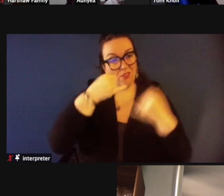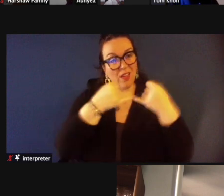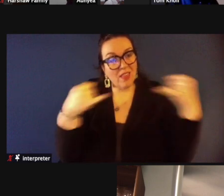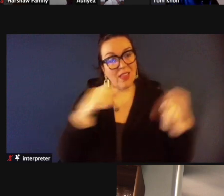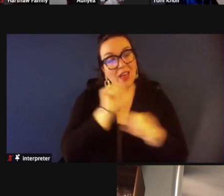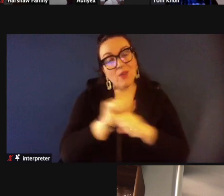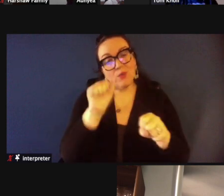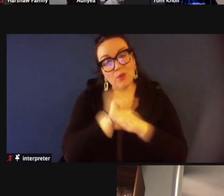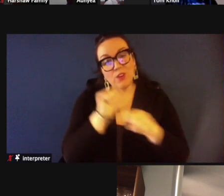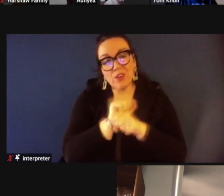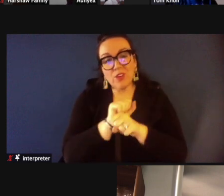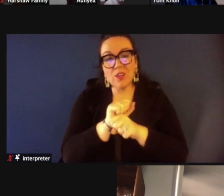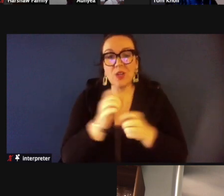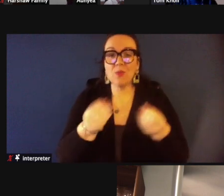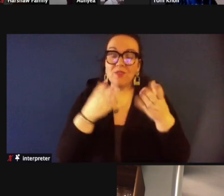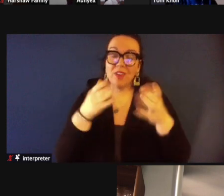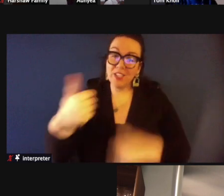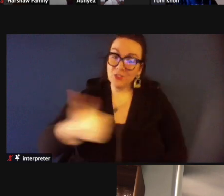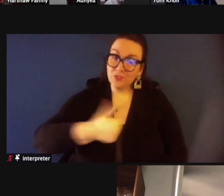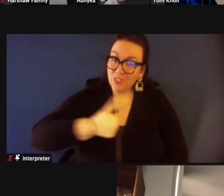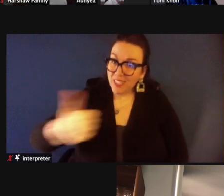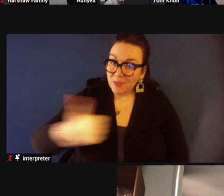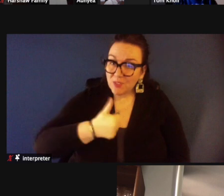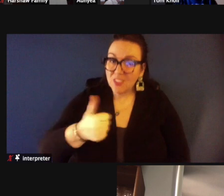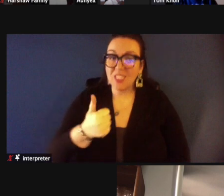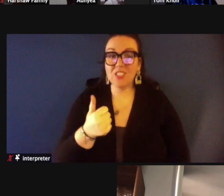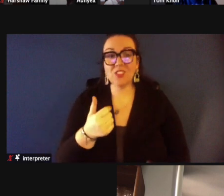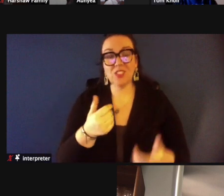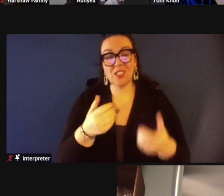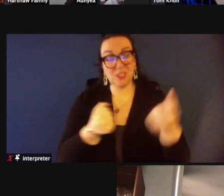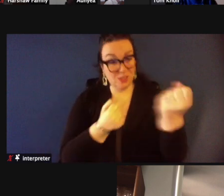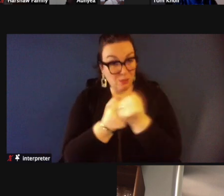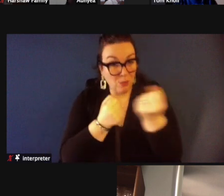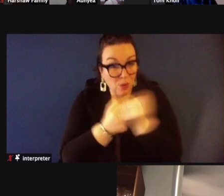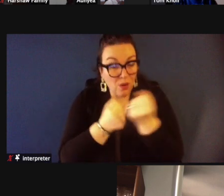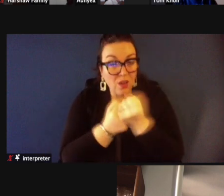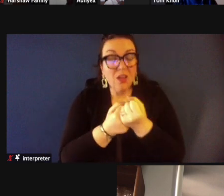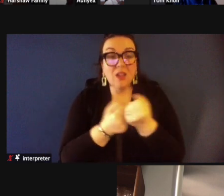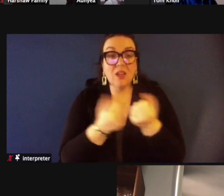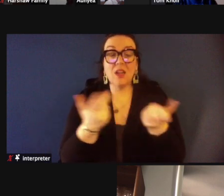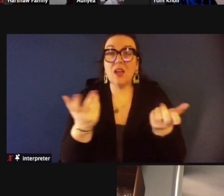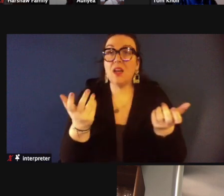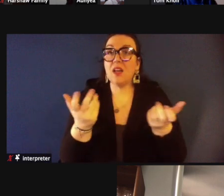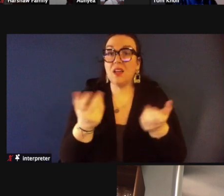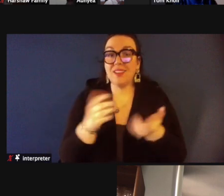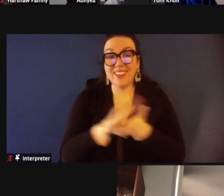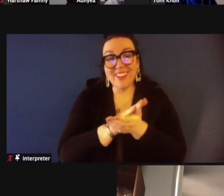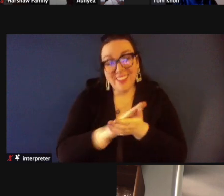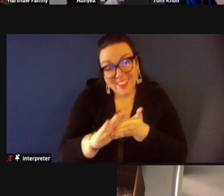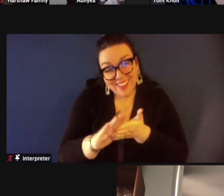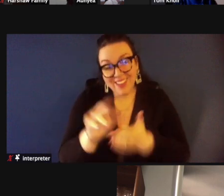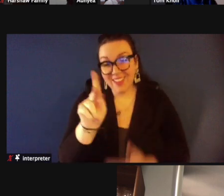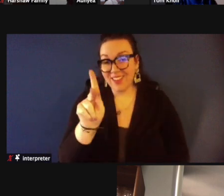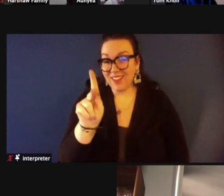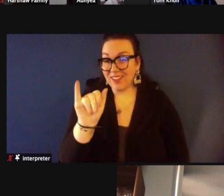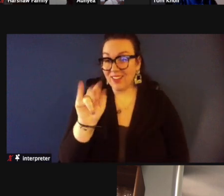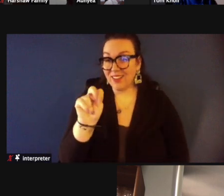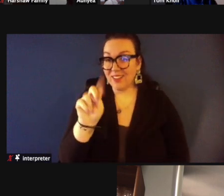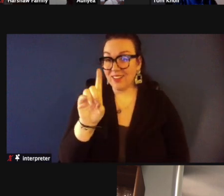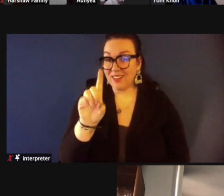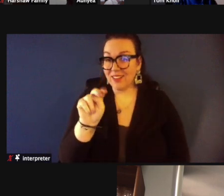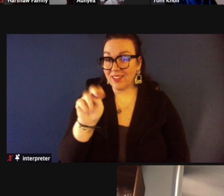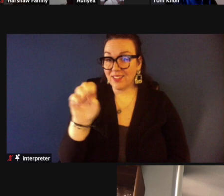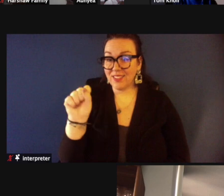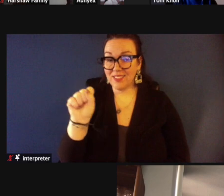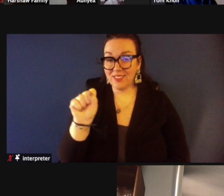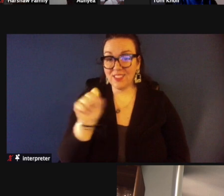folks they provide transportation they provide support they provide kindness they're just really important